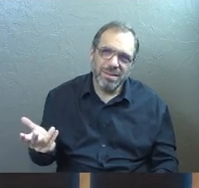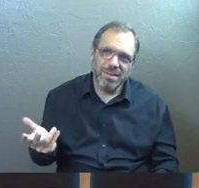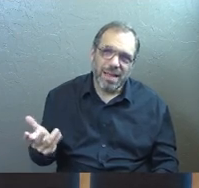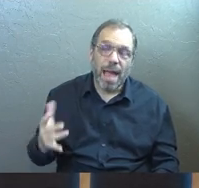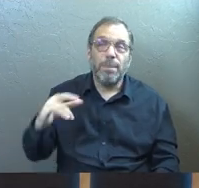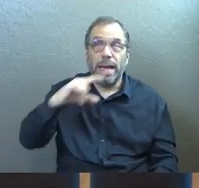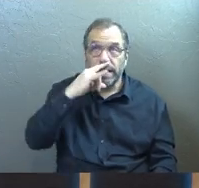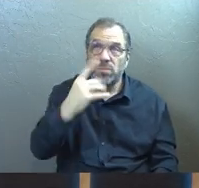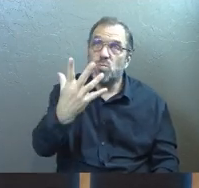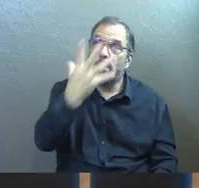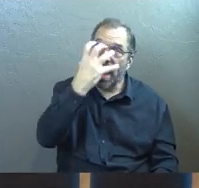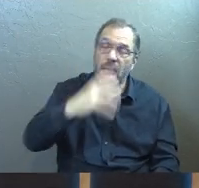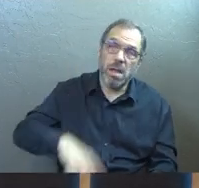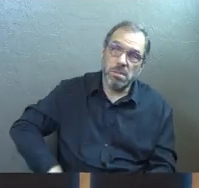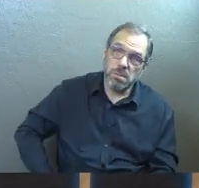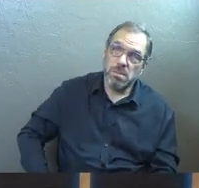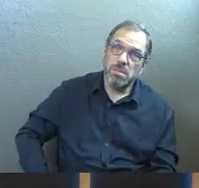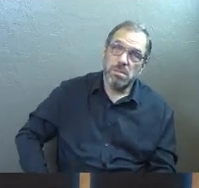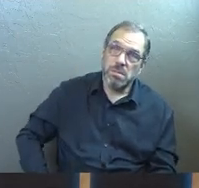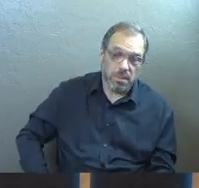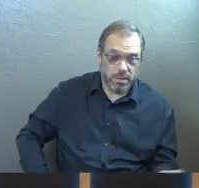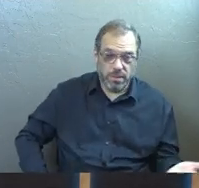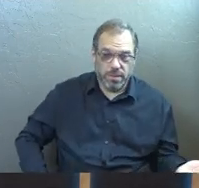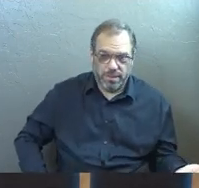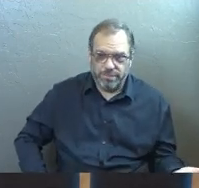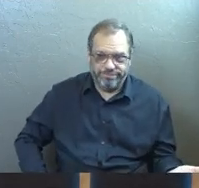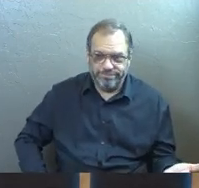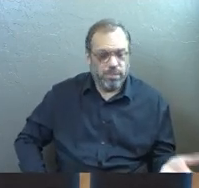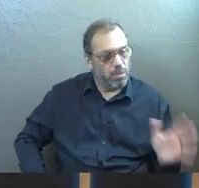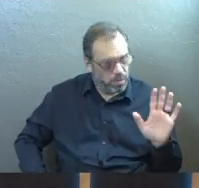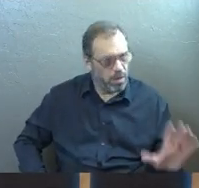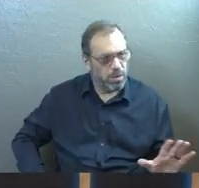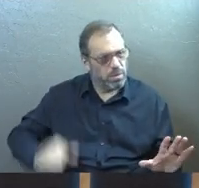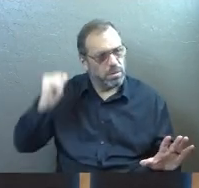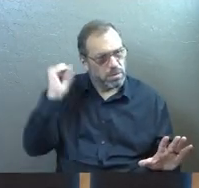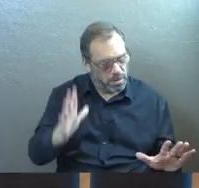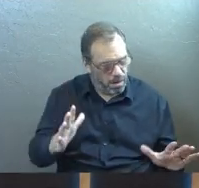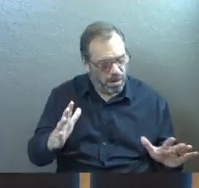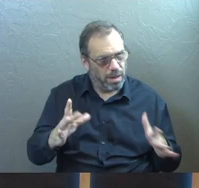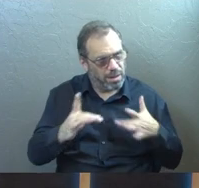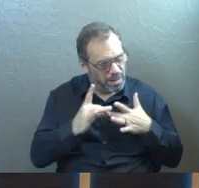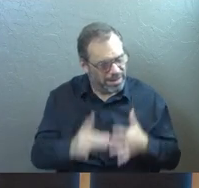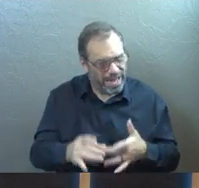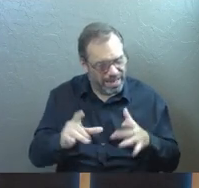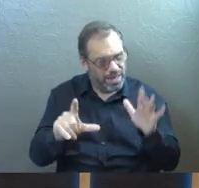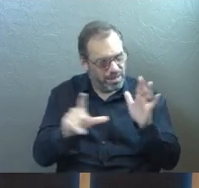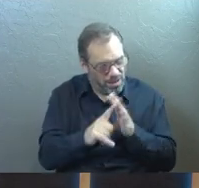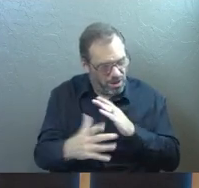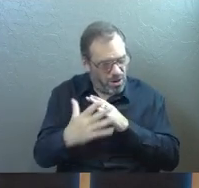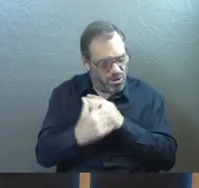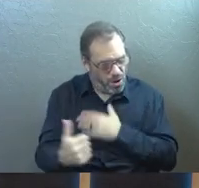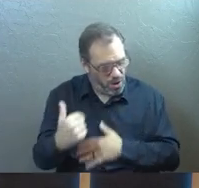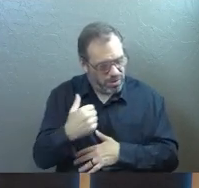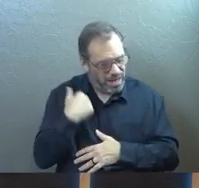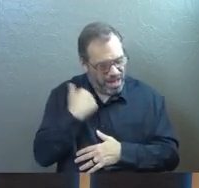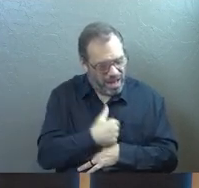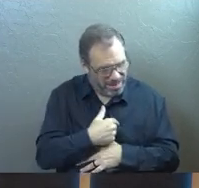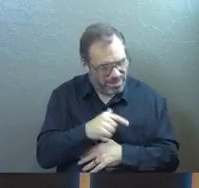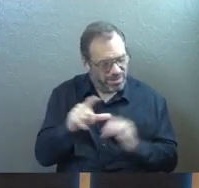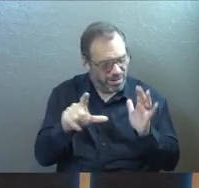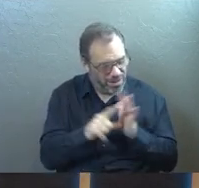And they were angry. And we're saying, hey, but God has led us and called us. And,